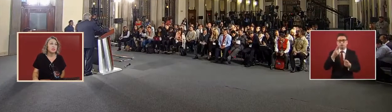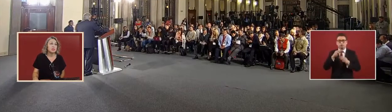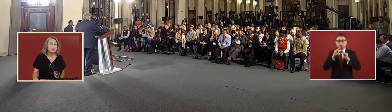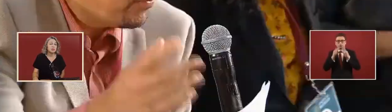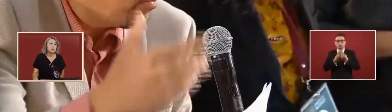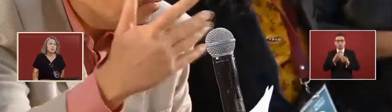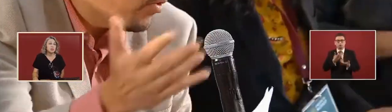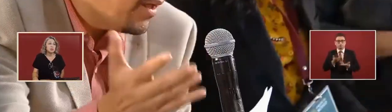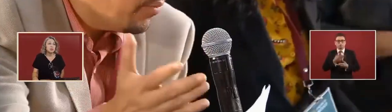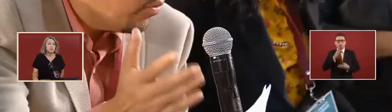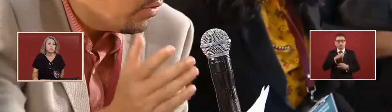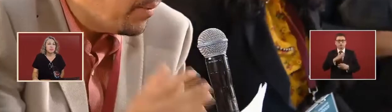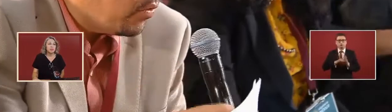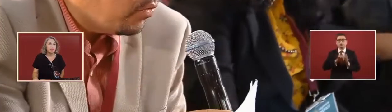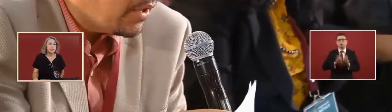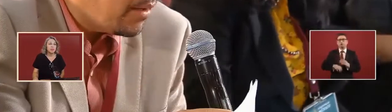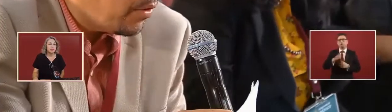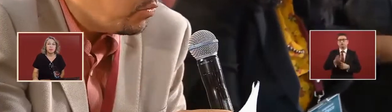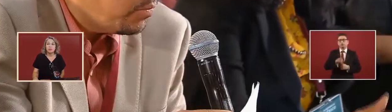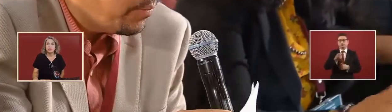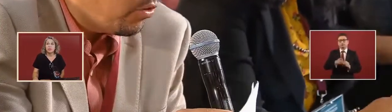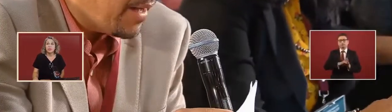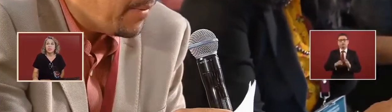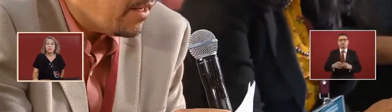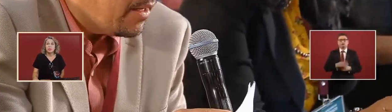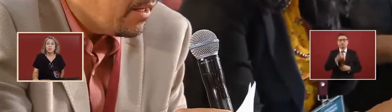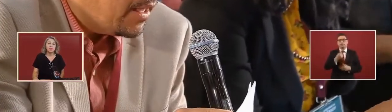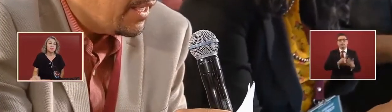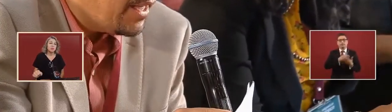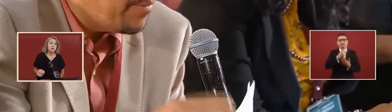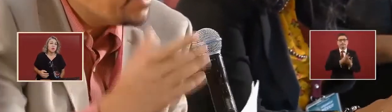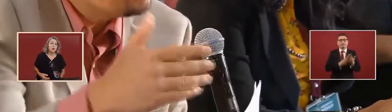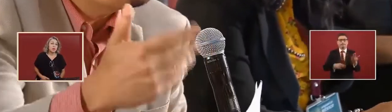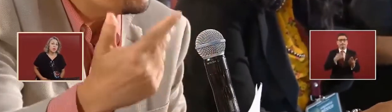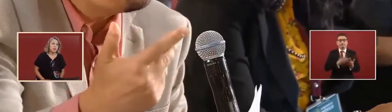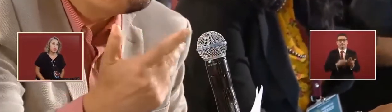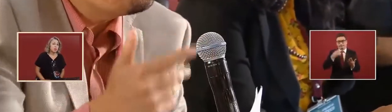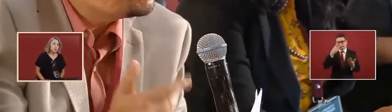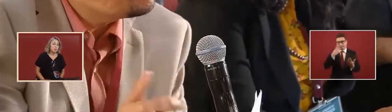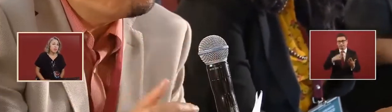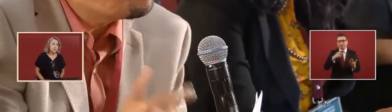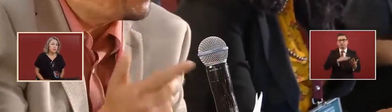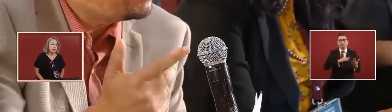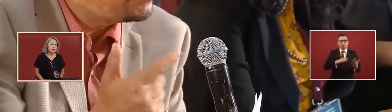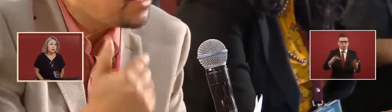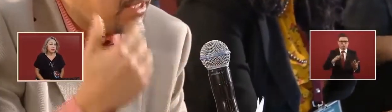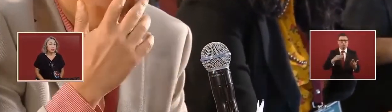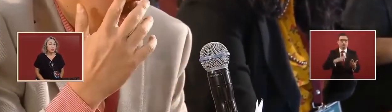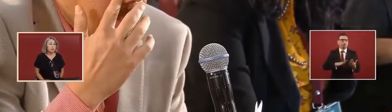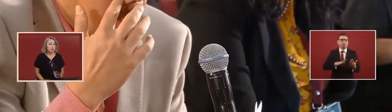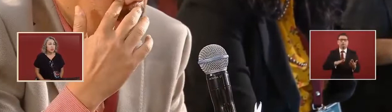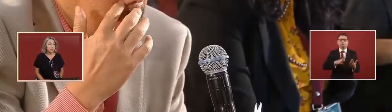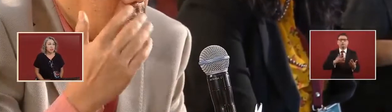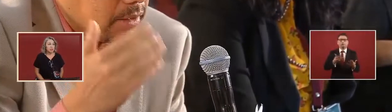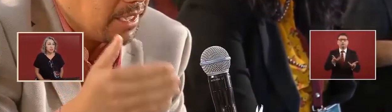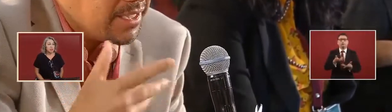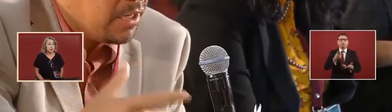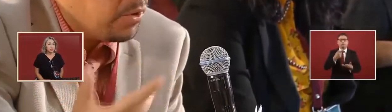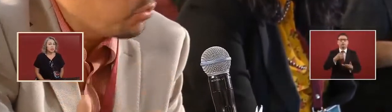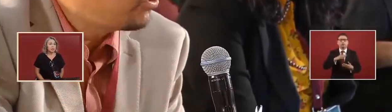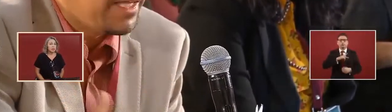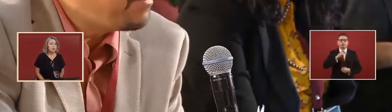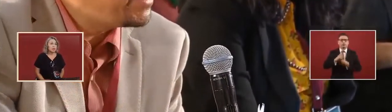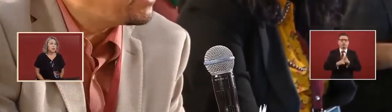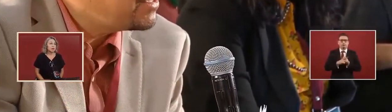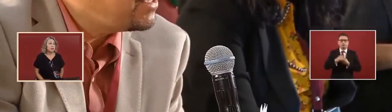for example there's a program where Mexico can be a